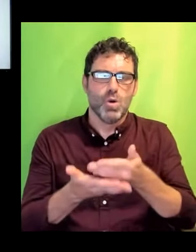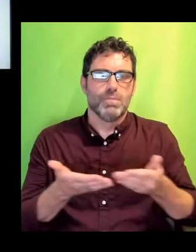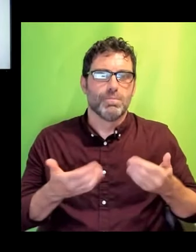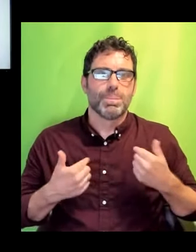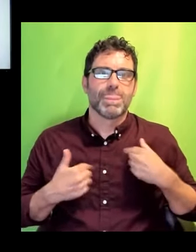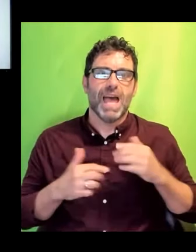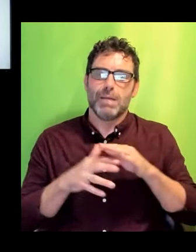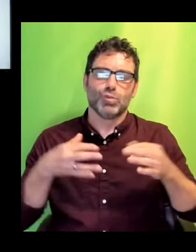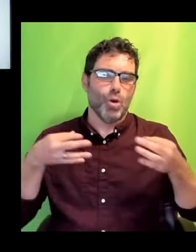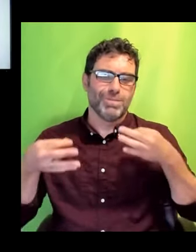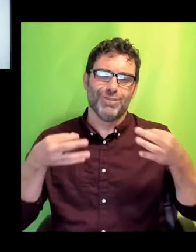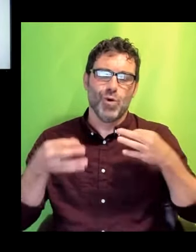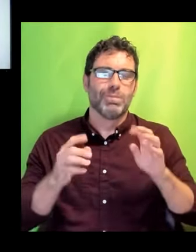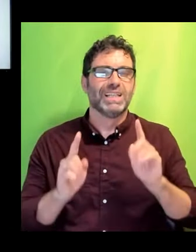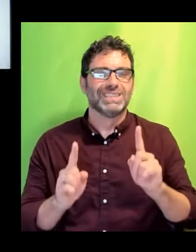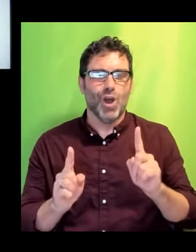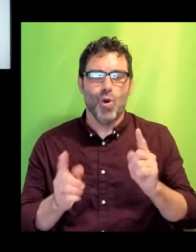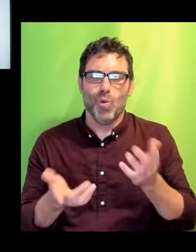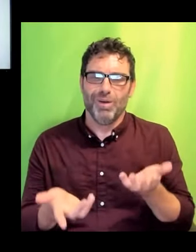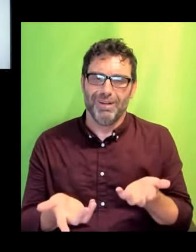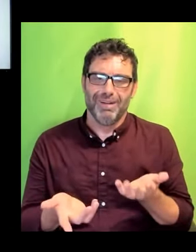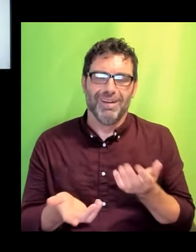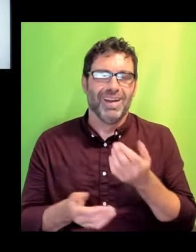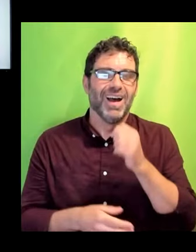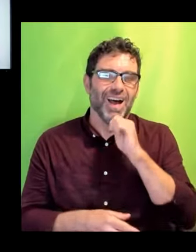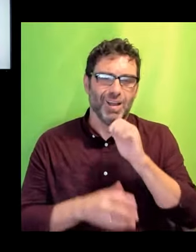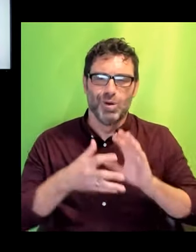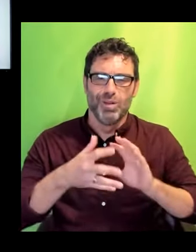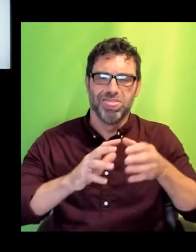but hopefully the power of his words comes through all the same.